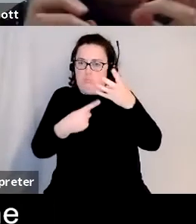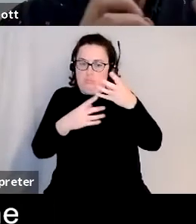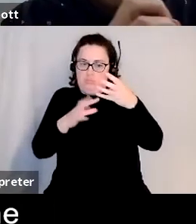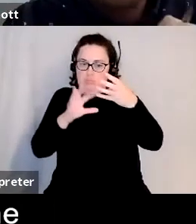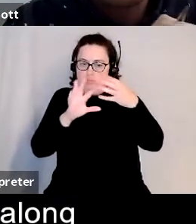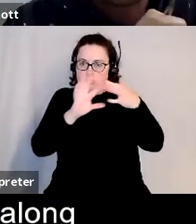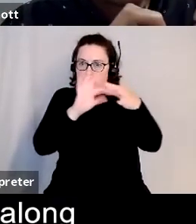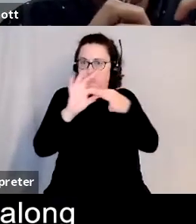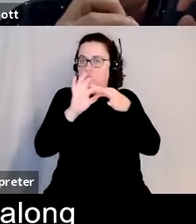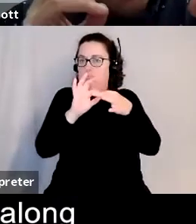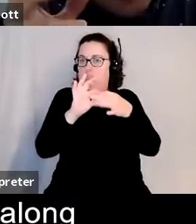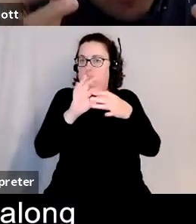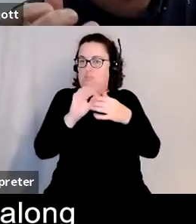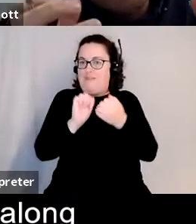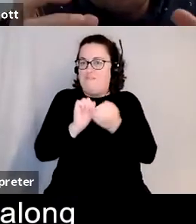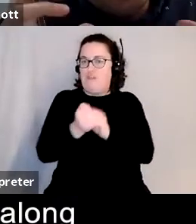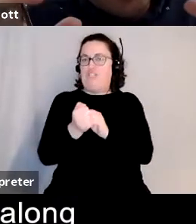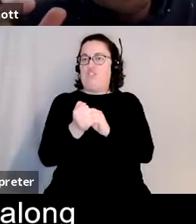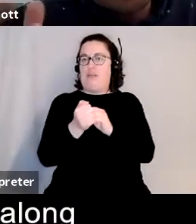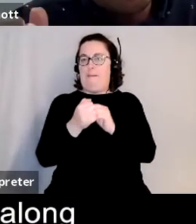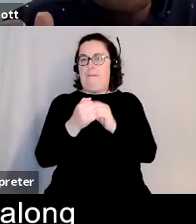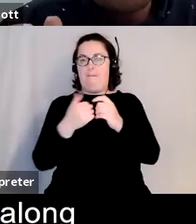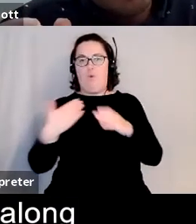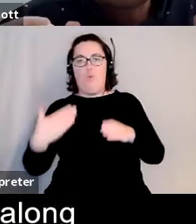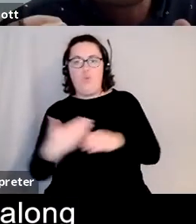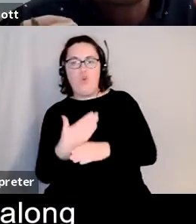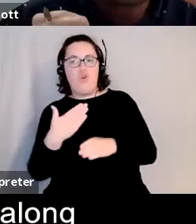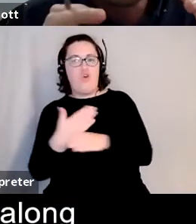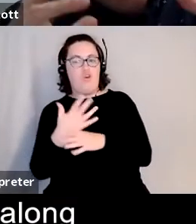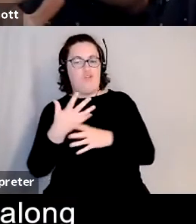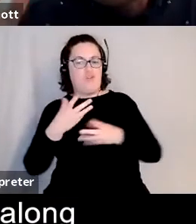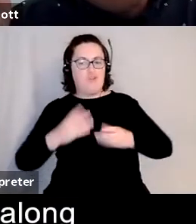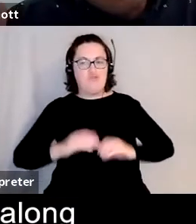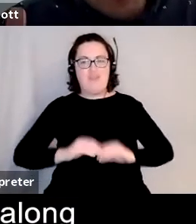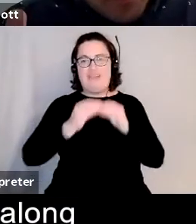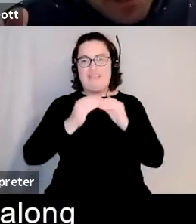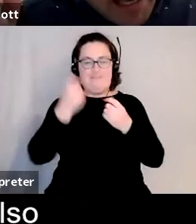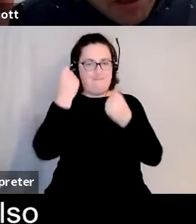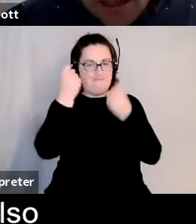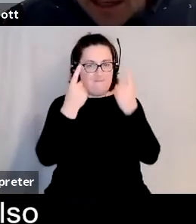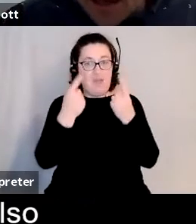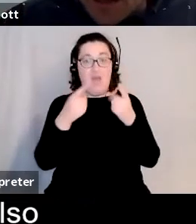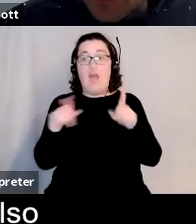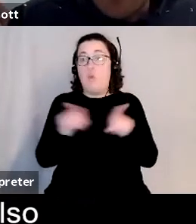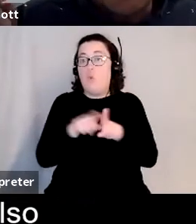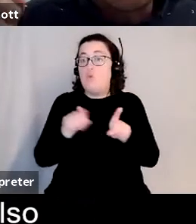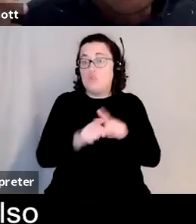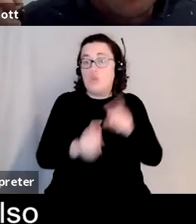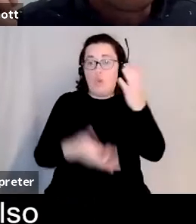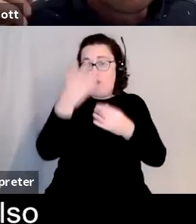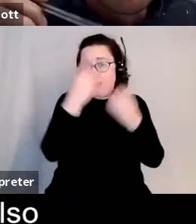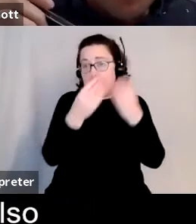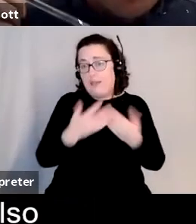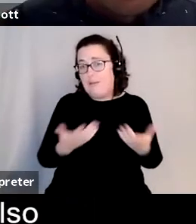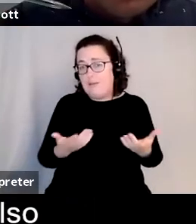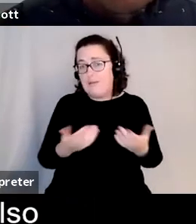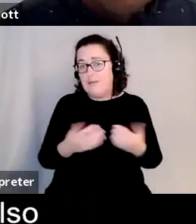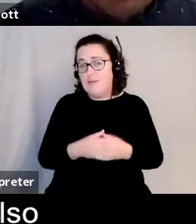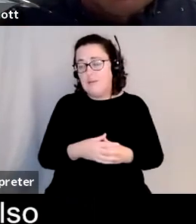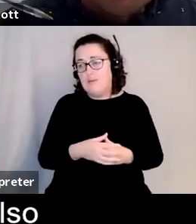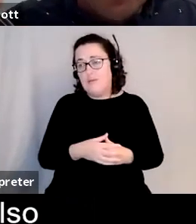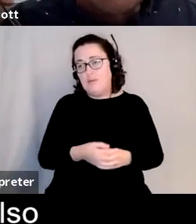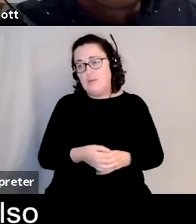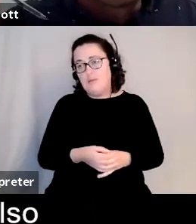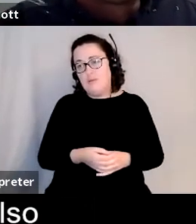with other people and the friendships along with the work and along with the creativity along with learning potentially as well um and you